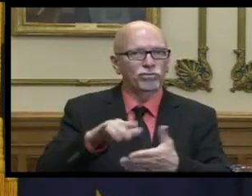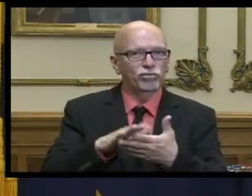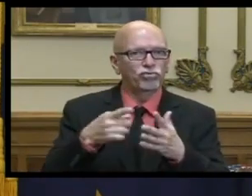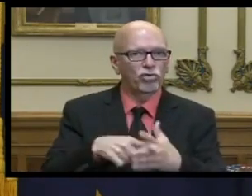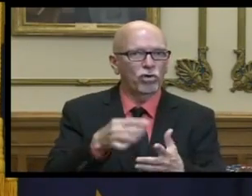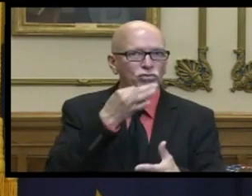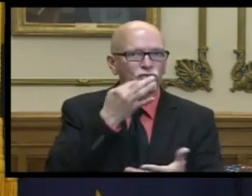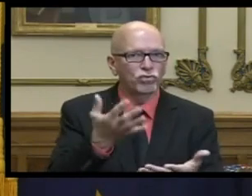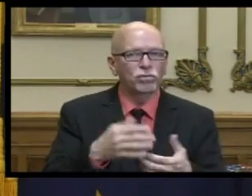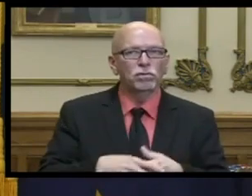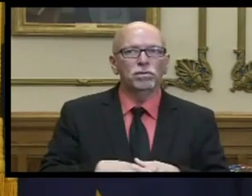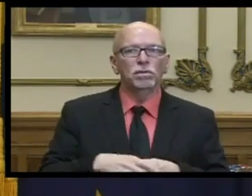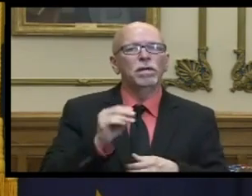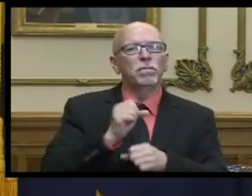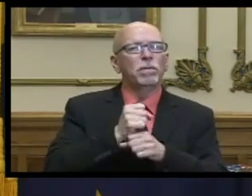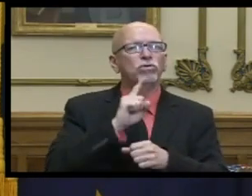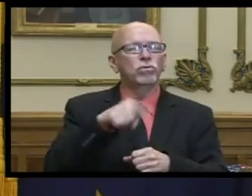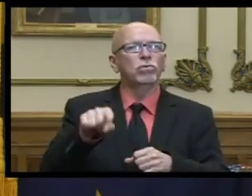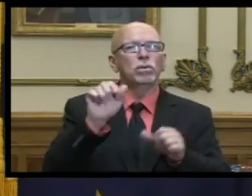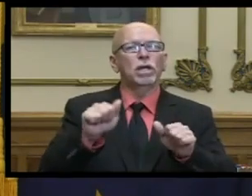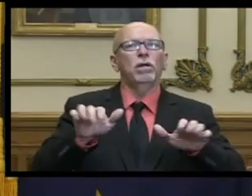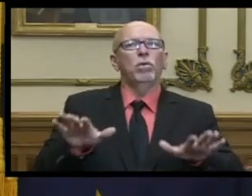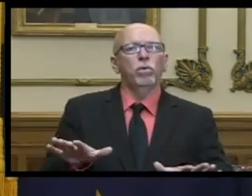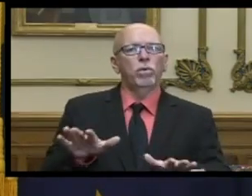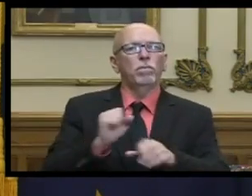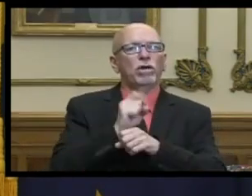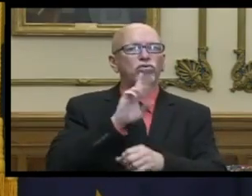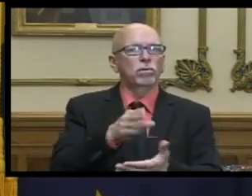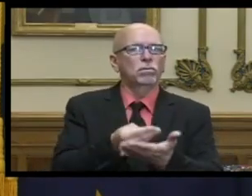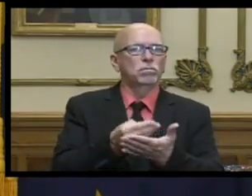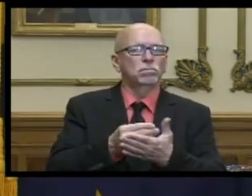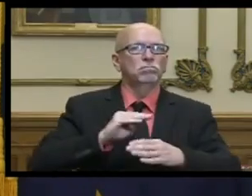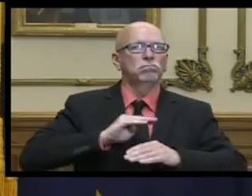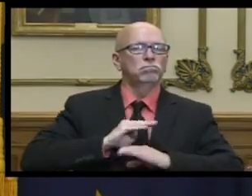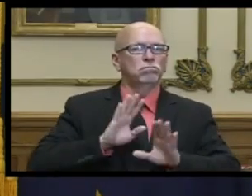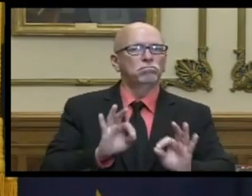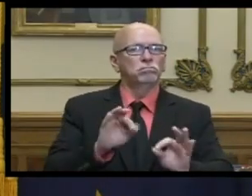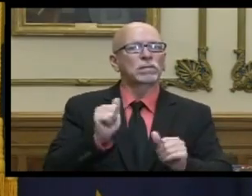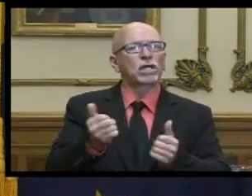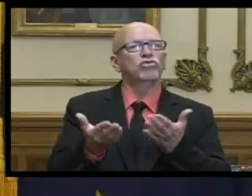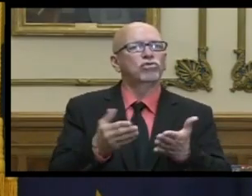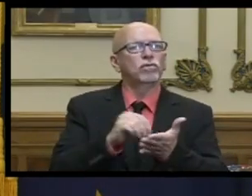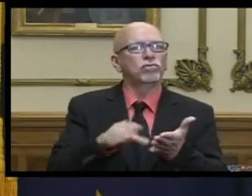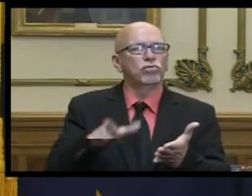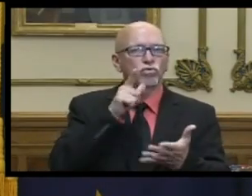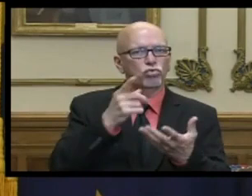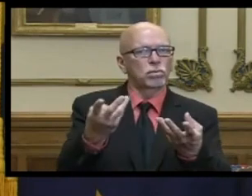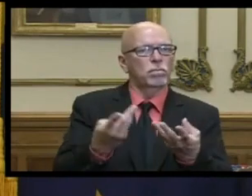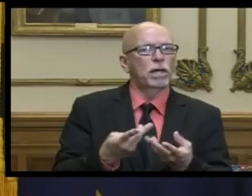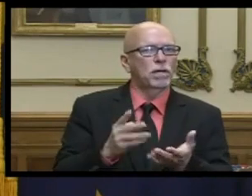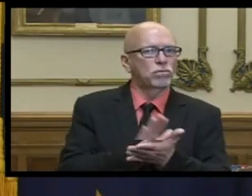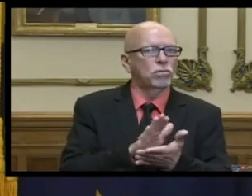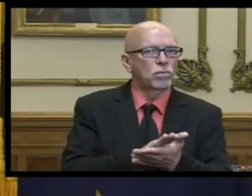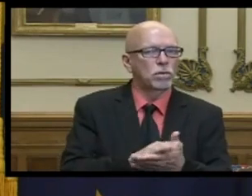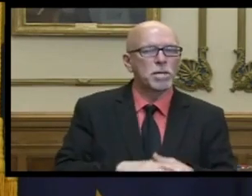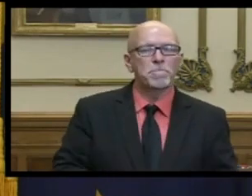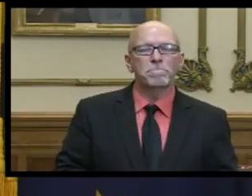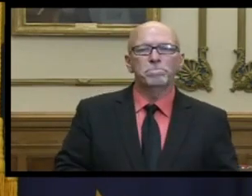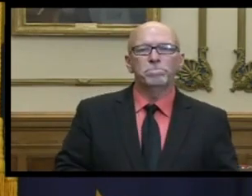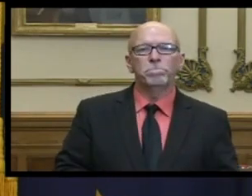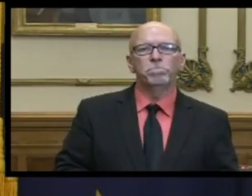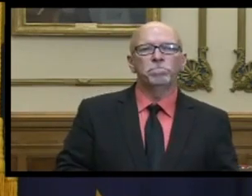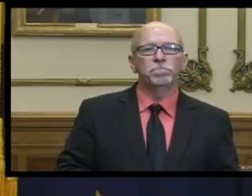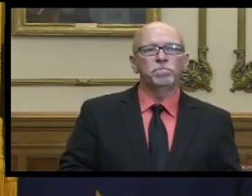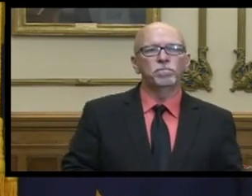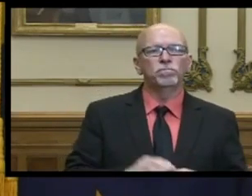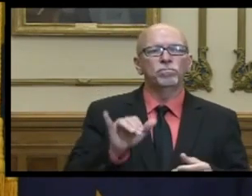in turn making sure that they could make ends meet financially as well and serve the students that would be coming back um also